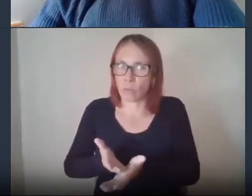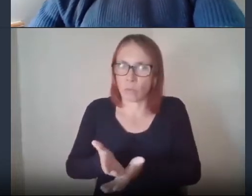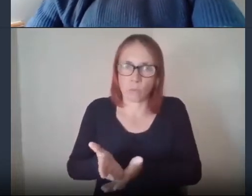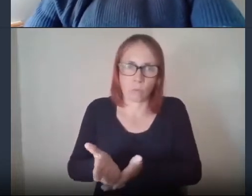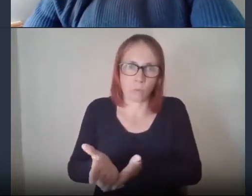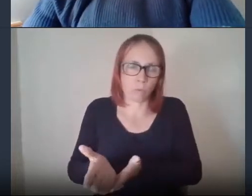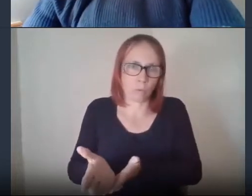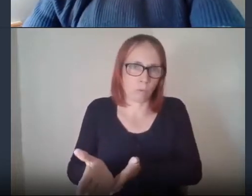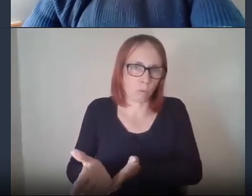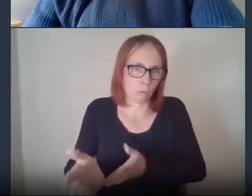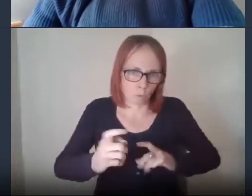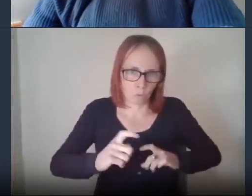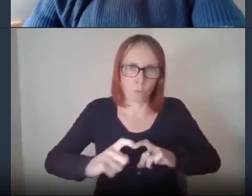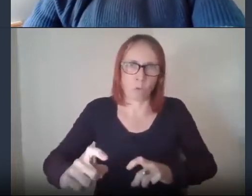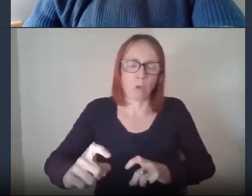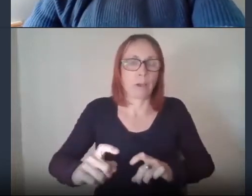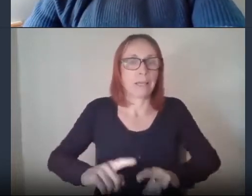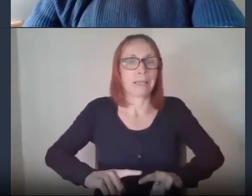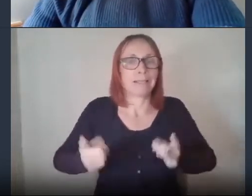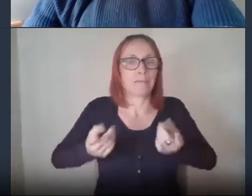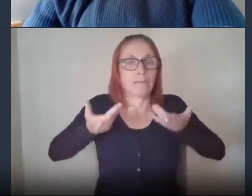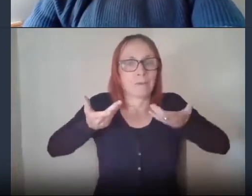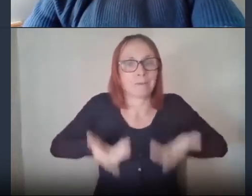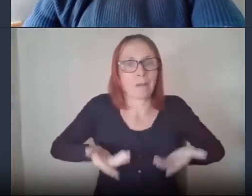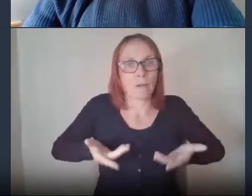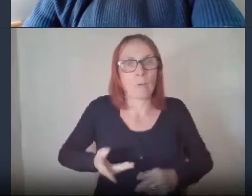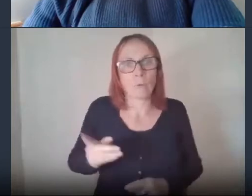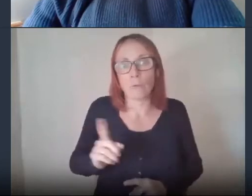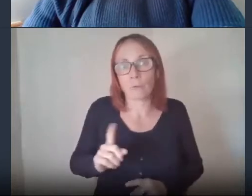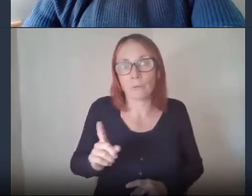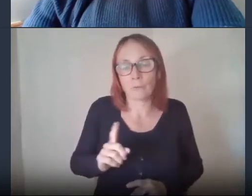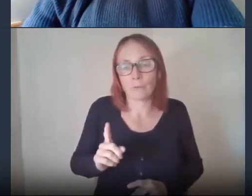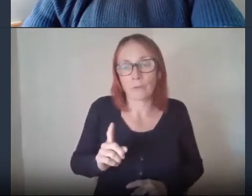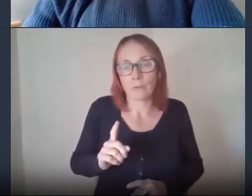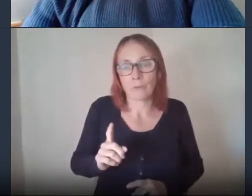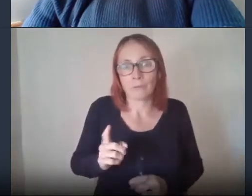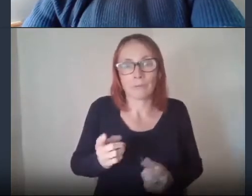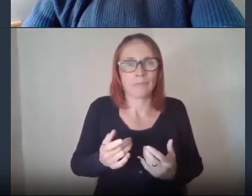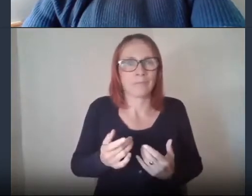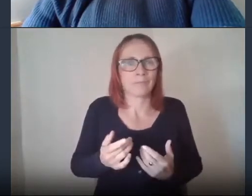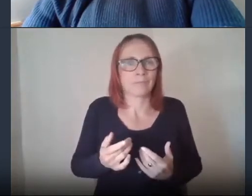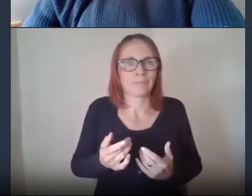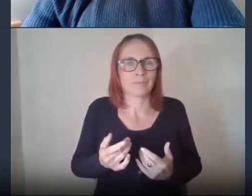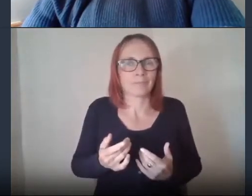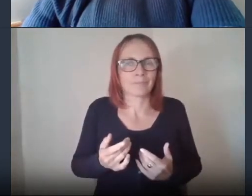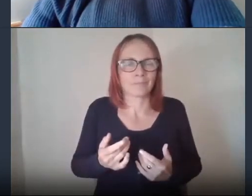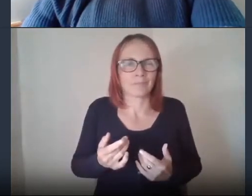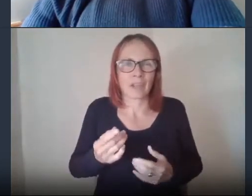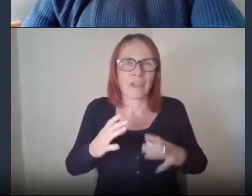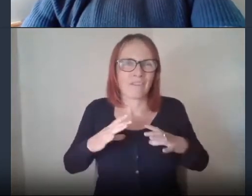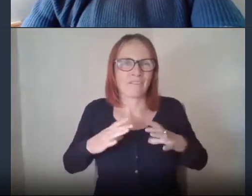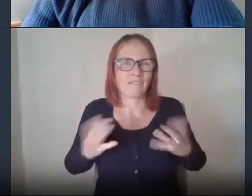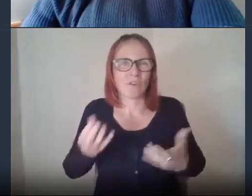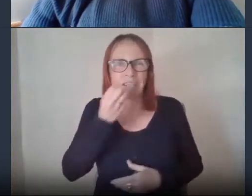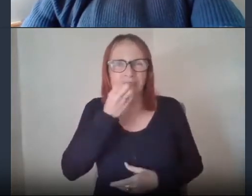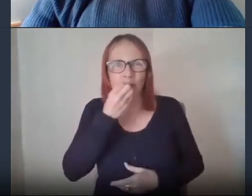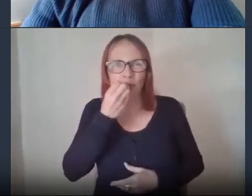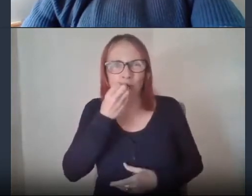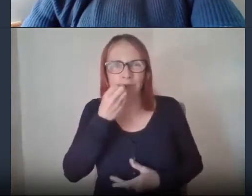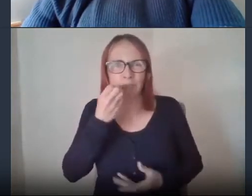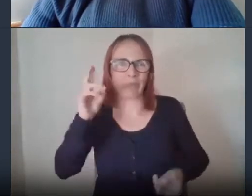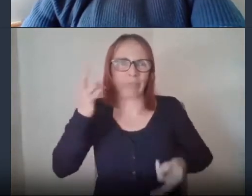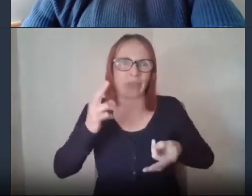difference now is um the amount of free produce we get has diminished so we're having to um